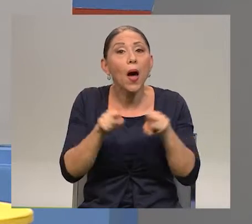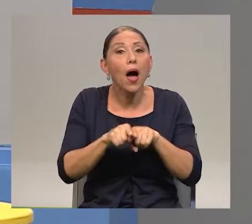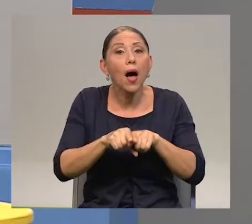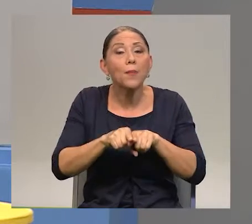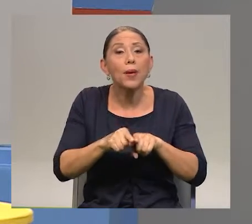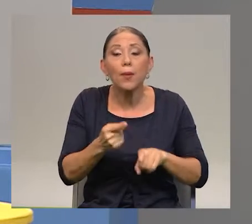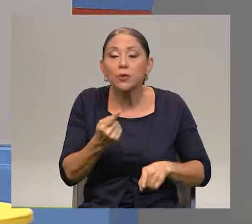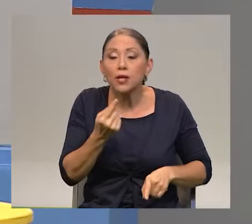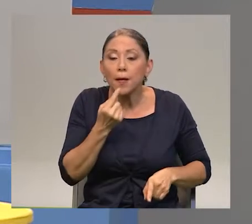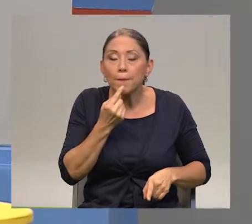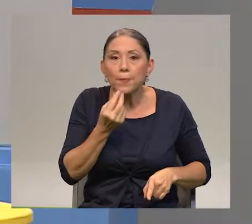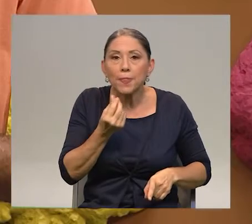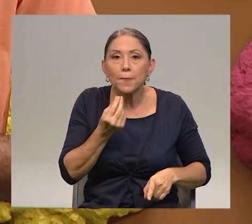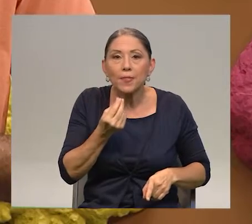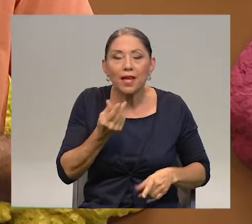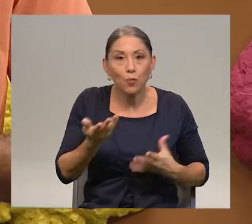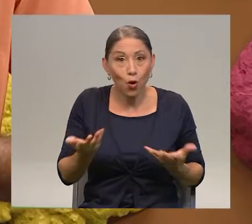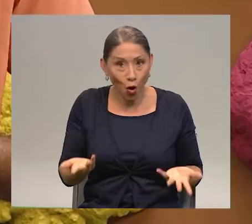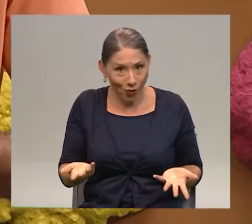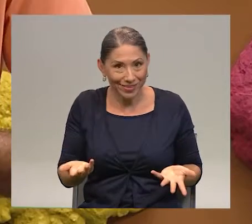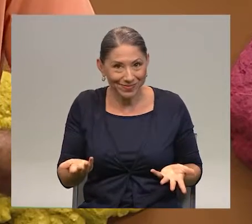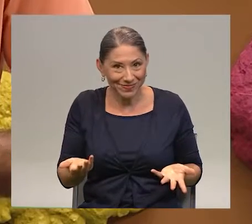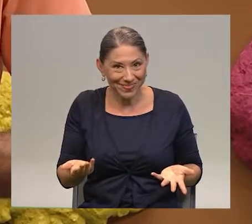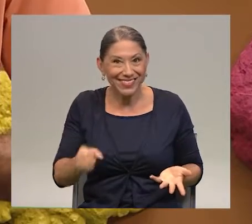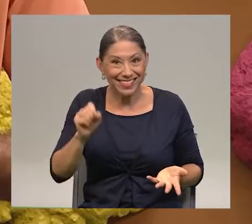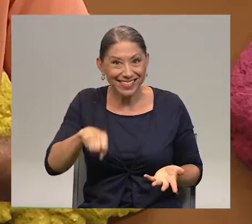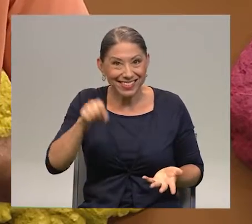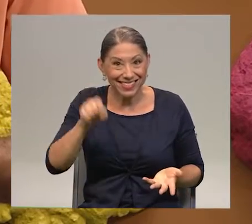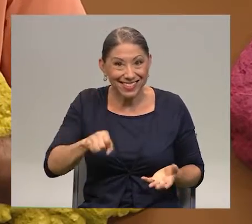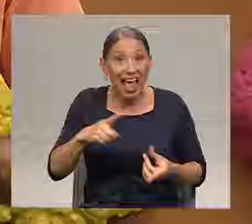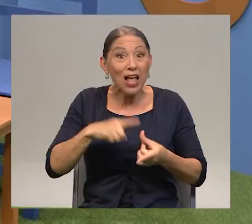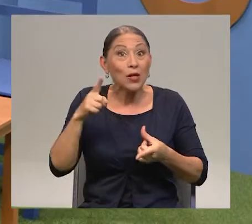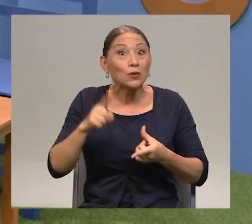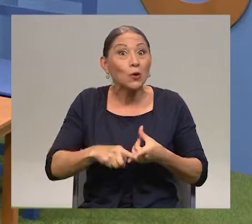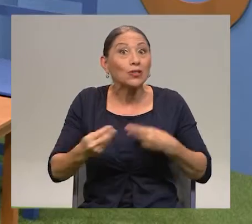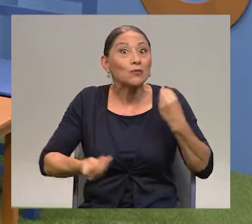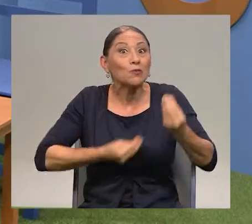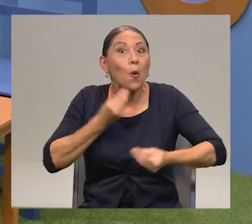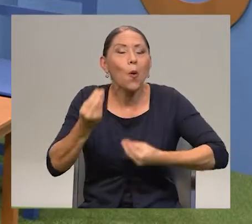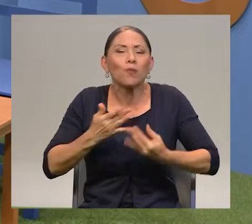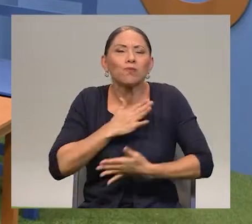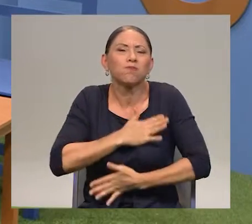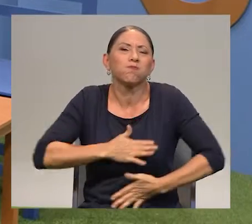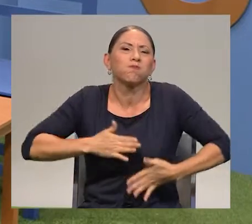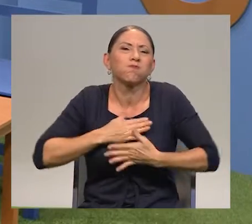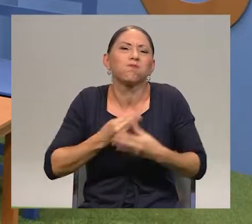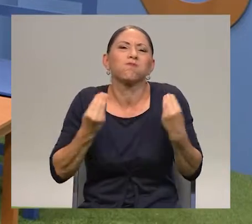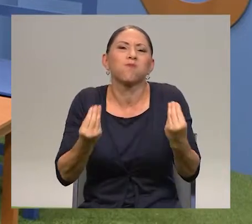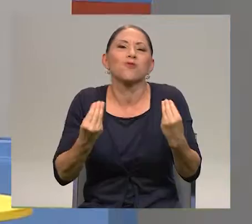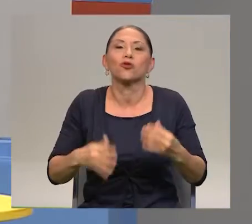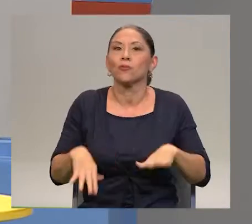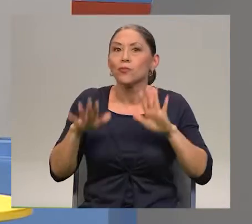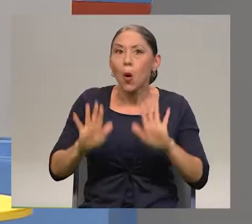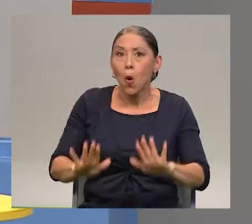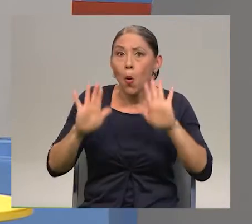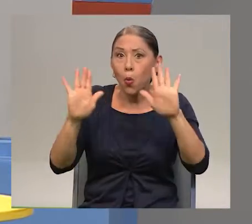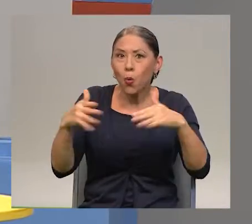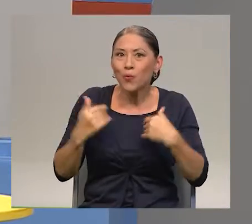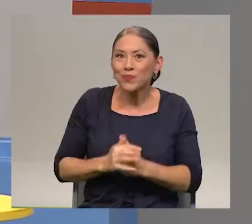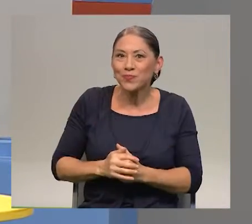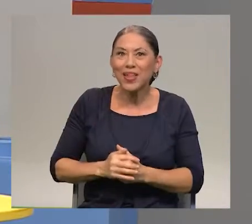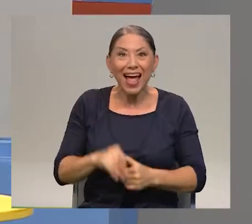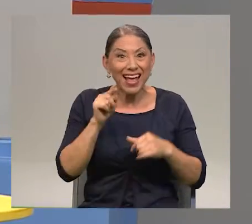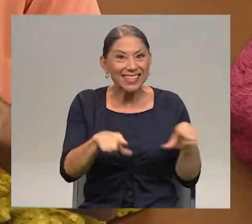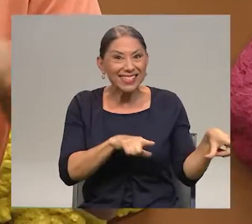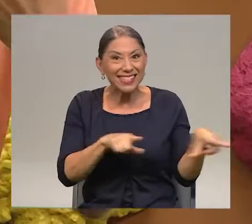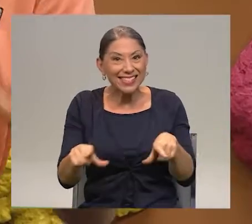going to taste. Mmm. Mmm. So, we are going to have lots of fun. Great. Are you ready? I am ready, but I think